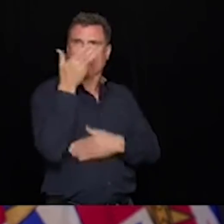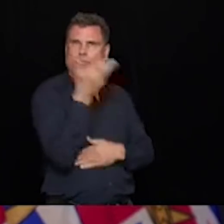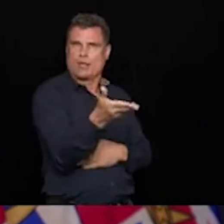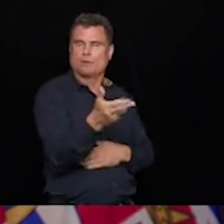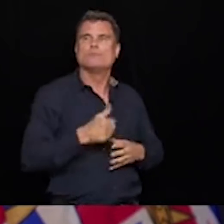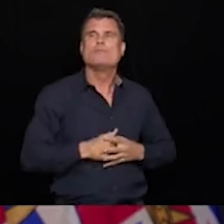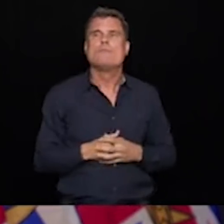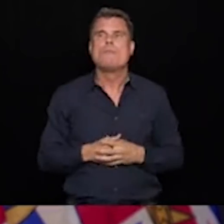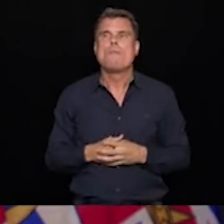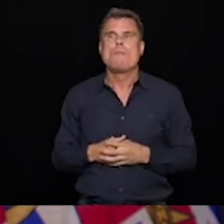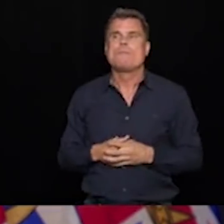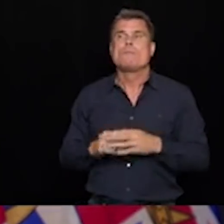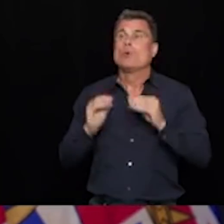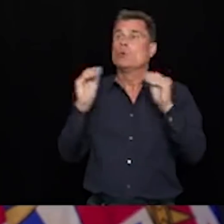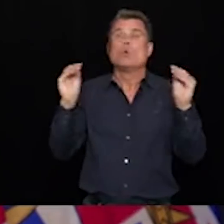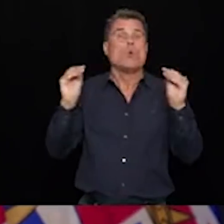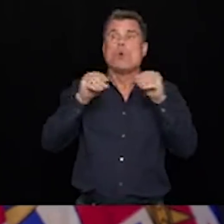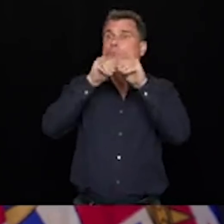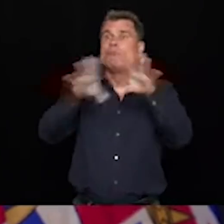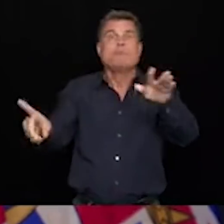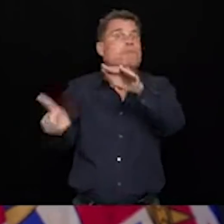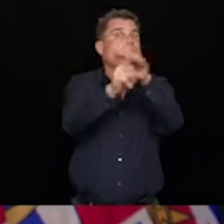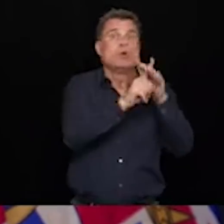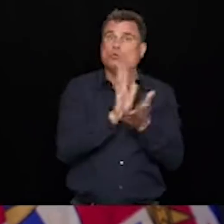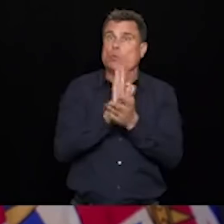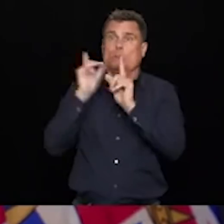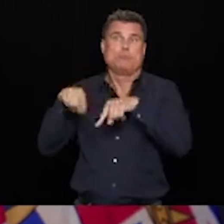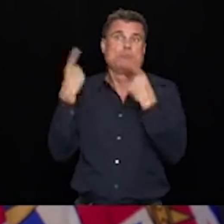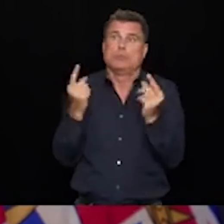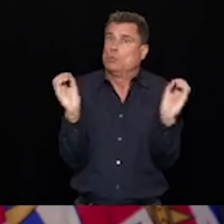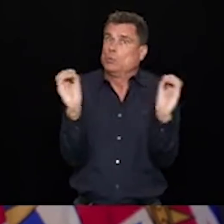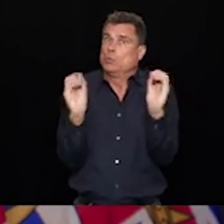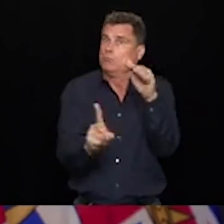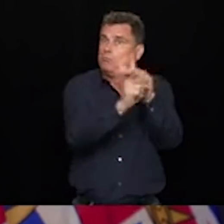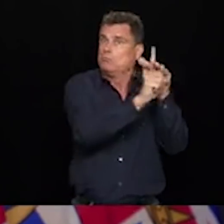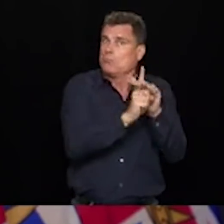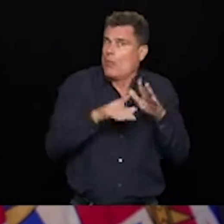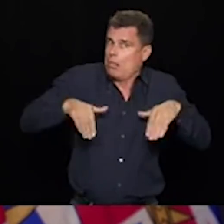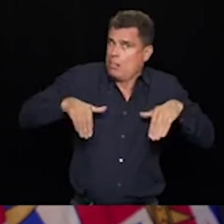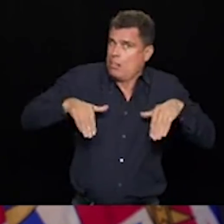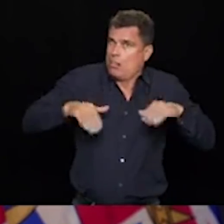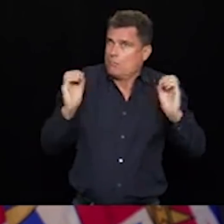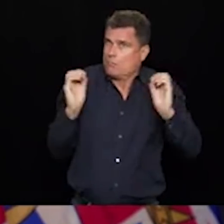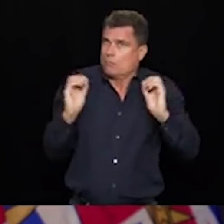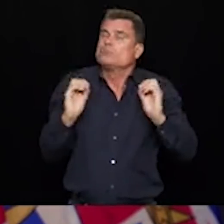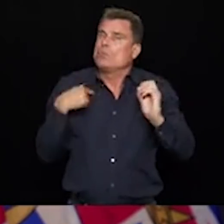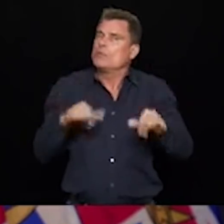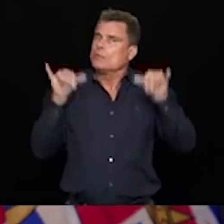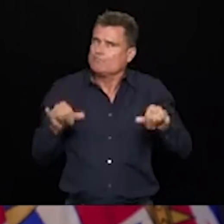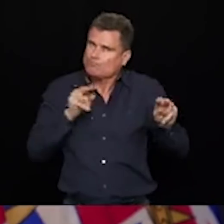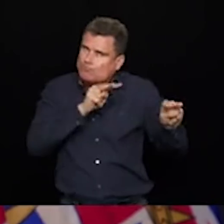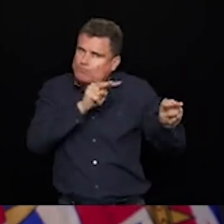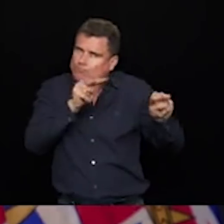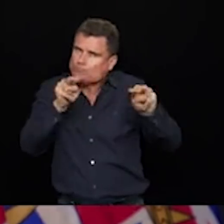events in schools and no outbreaks at this point. And we must continue to stress the layers of prevention that we have in place in